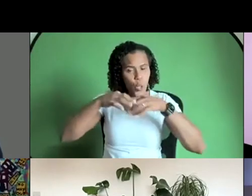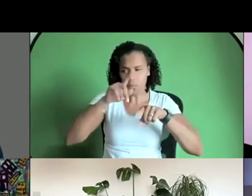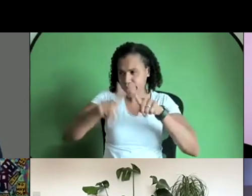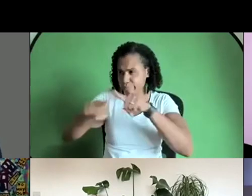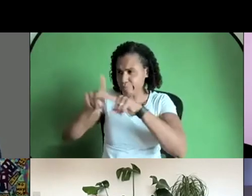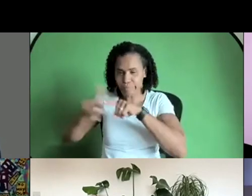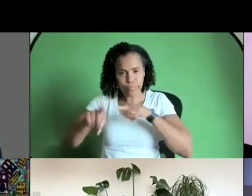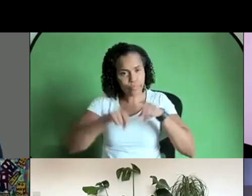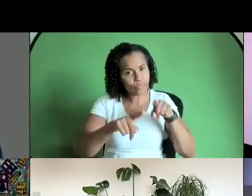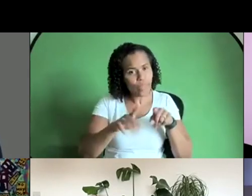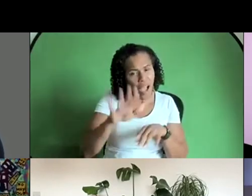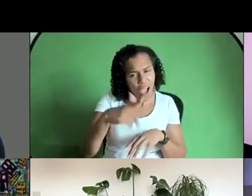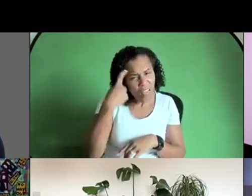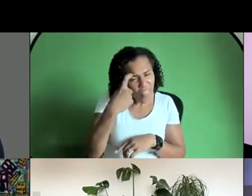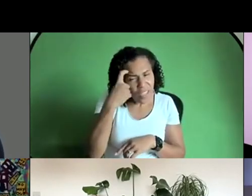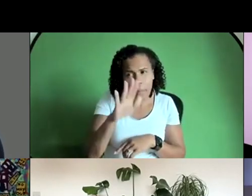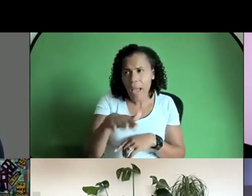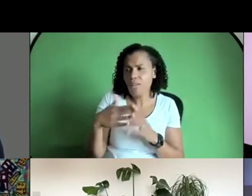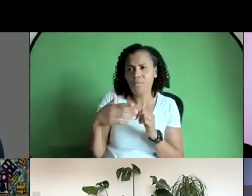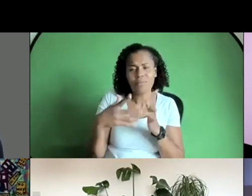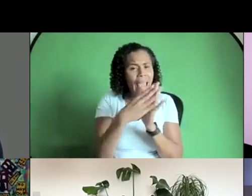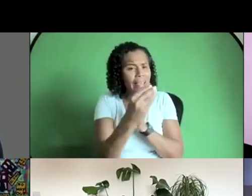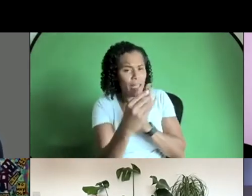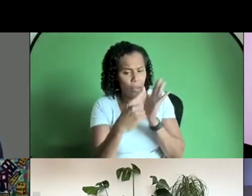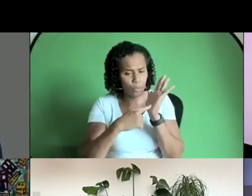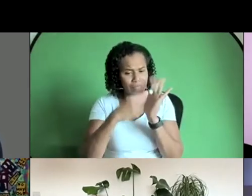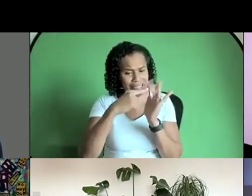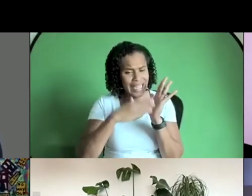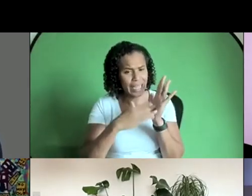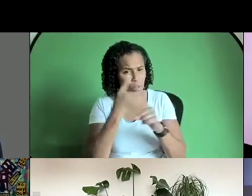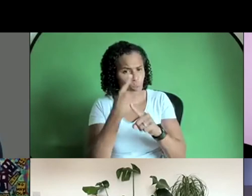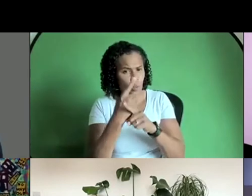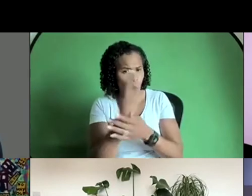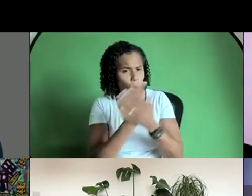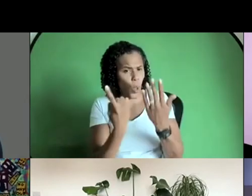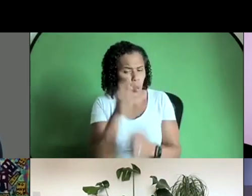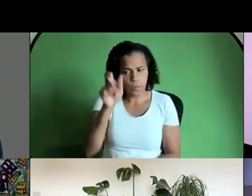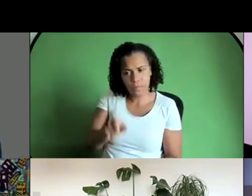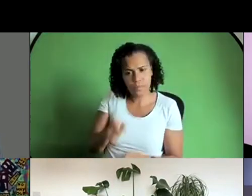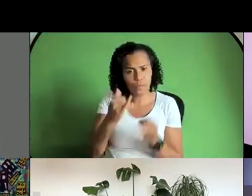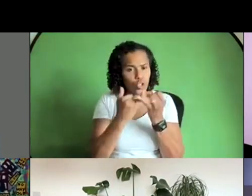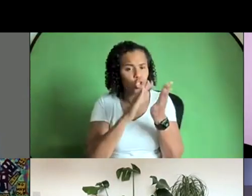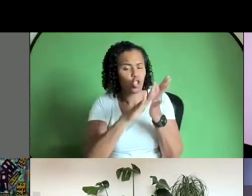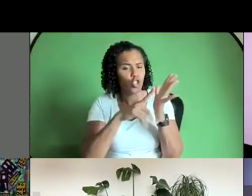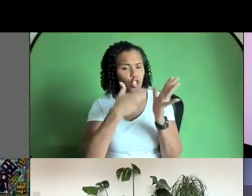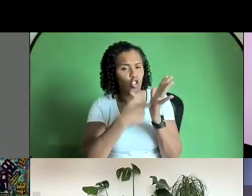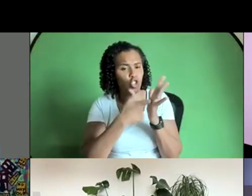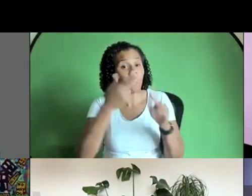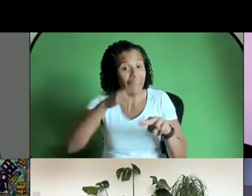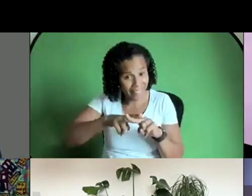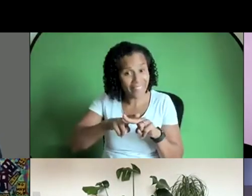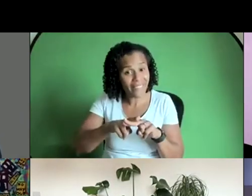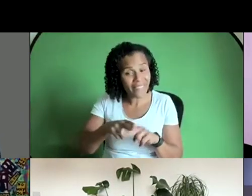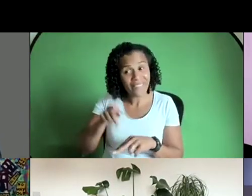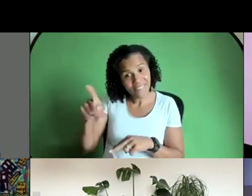tim talked a bit about how sharif's work was kind of produced um you know in that in the studio space and there's something